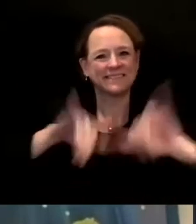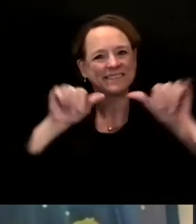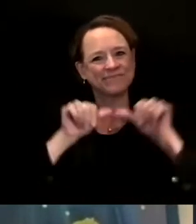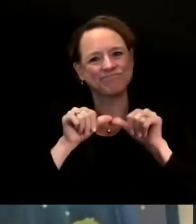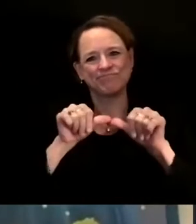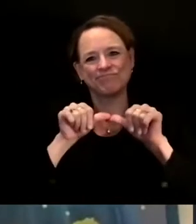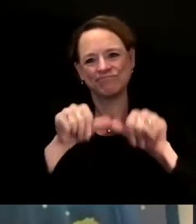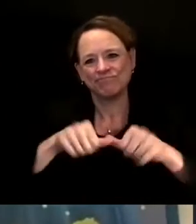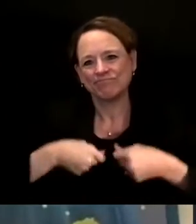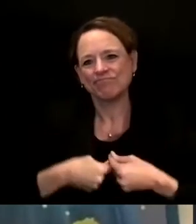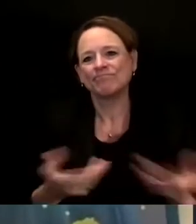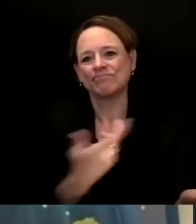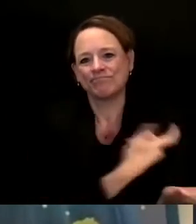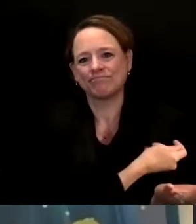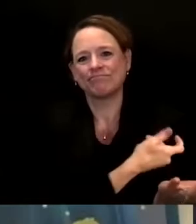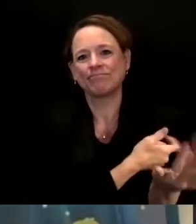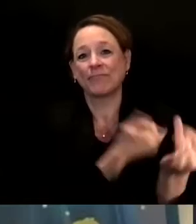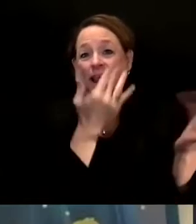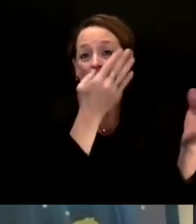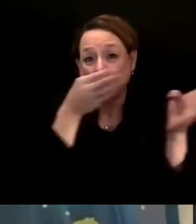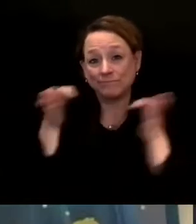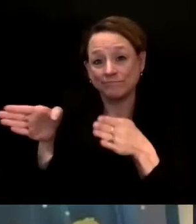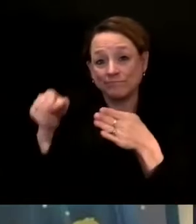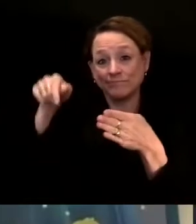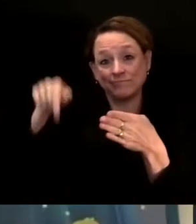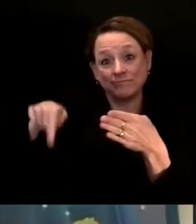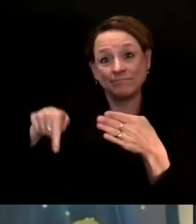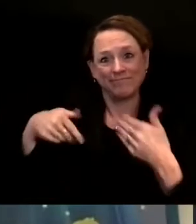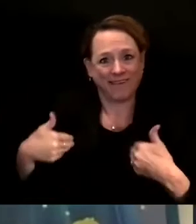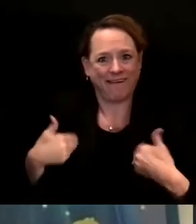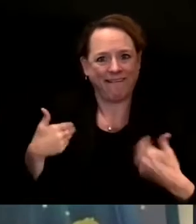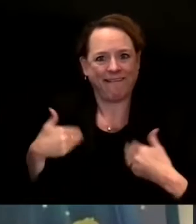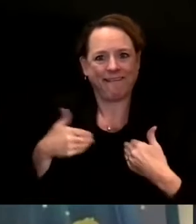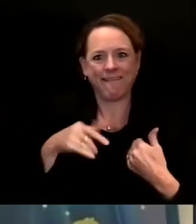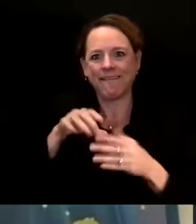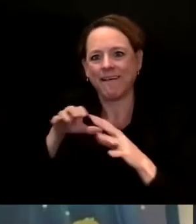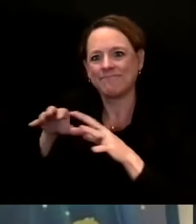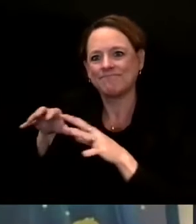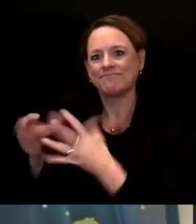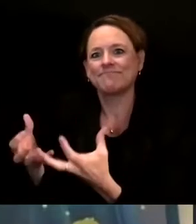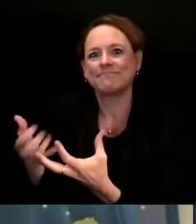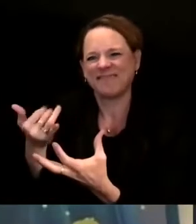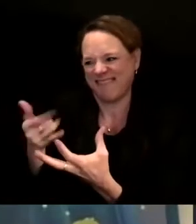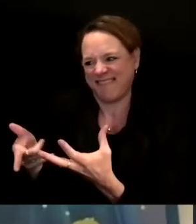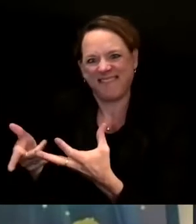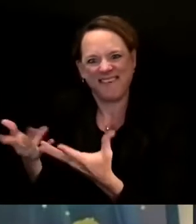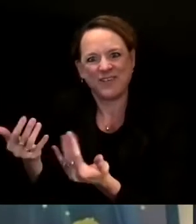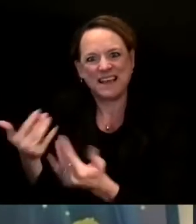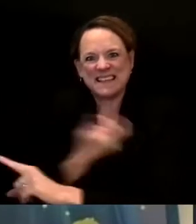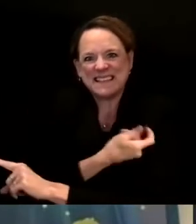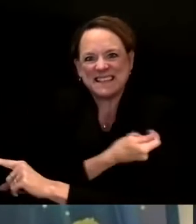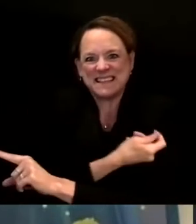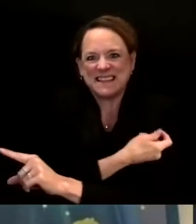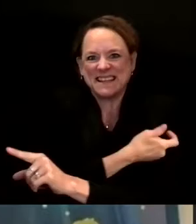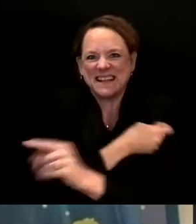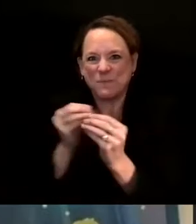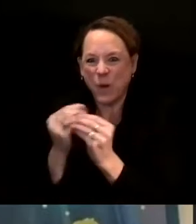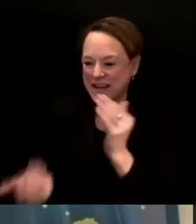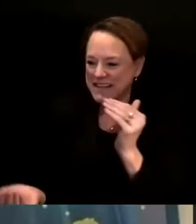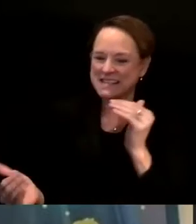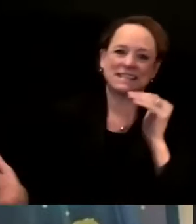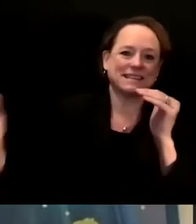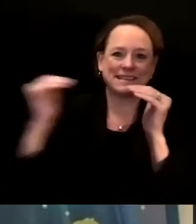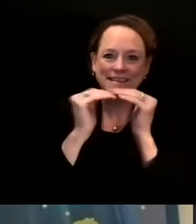parents and grandparents in terms of vaccination rates. This is even more important with the rapid